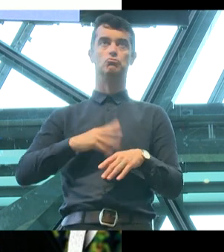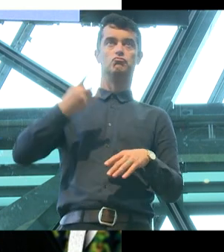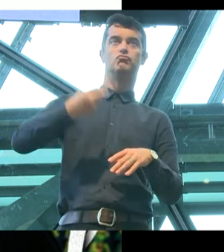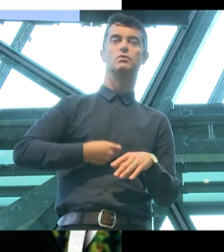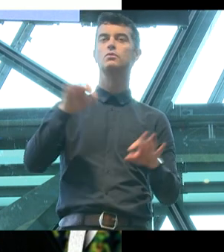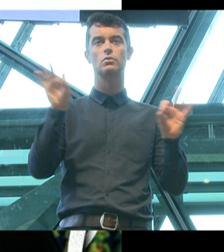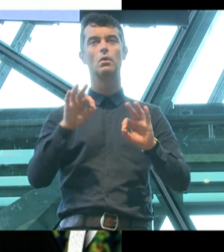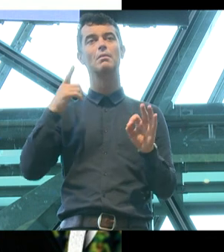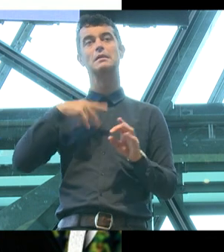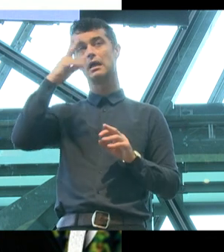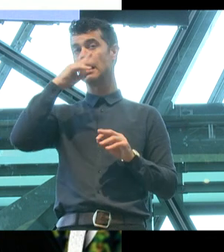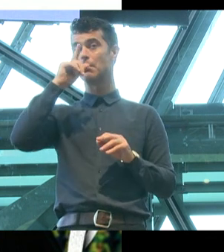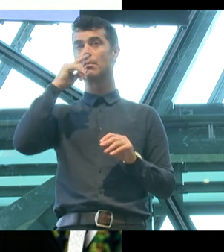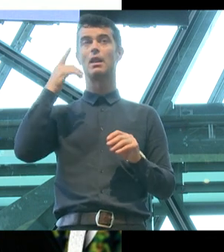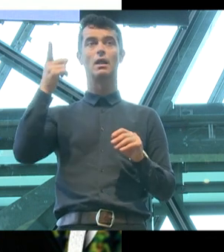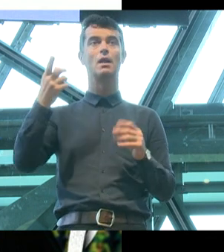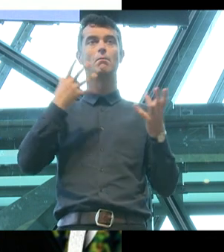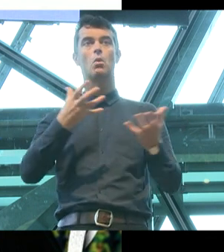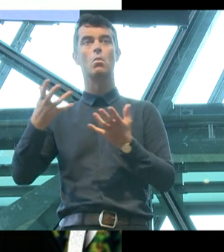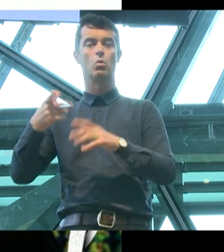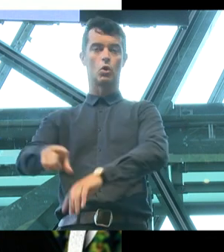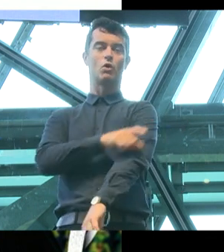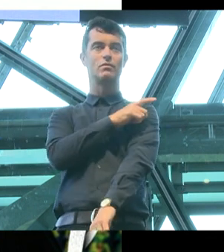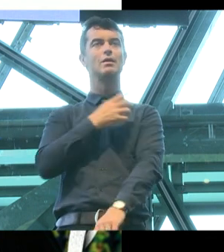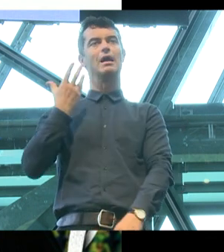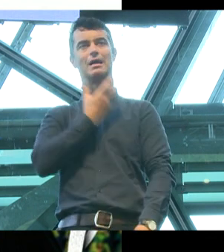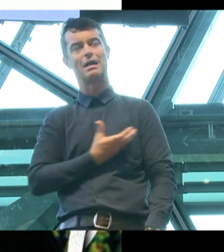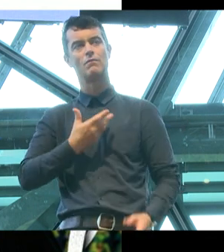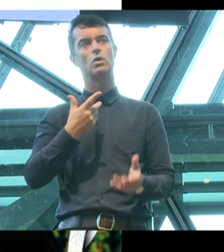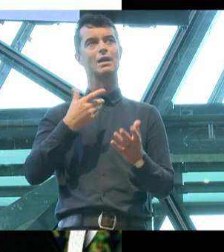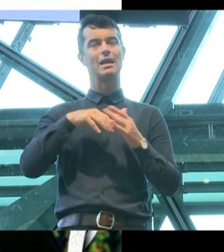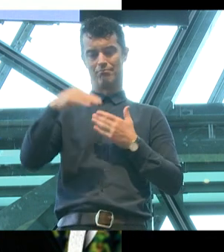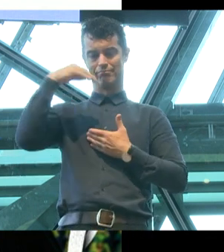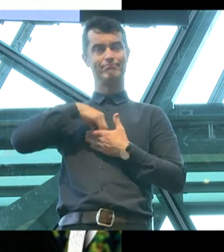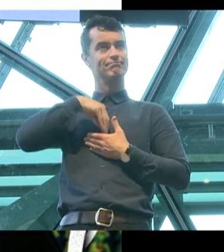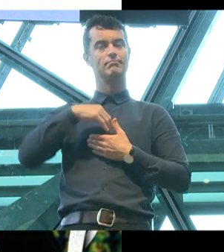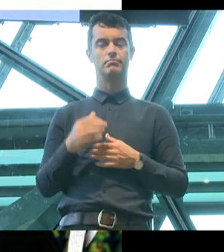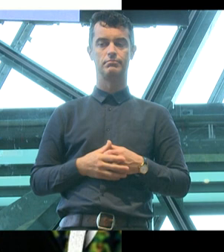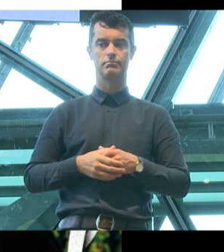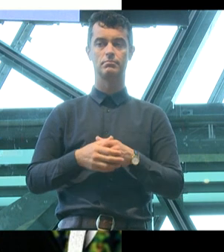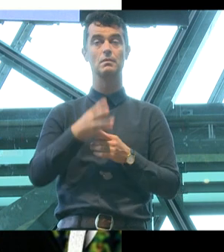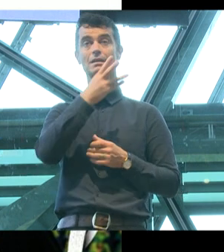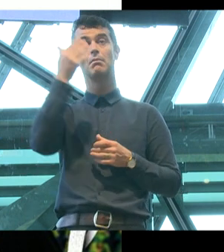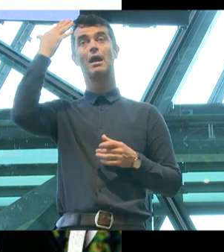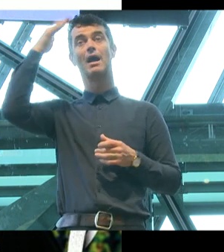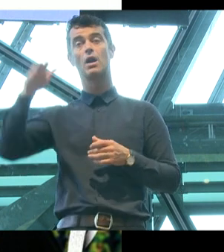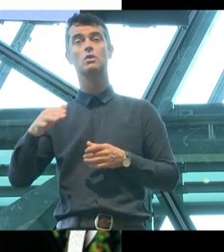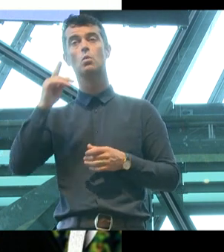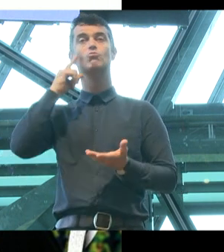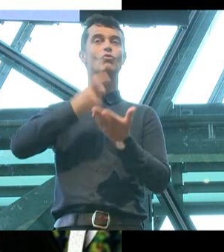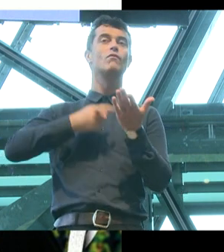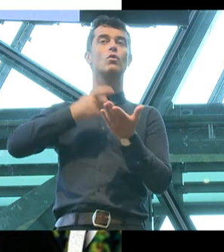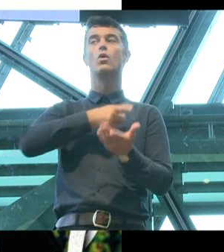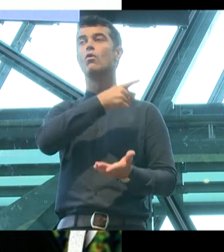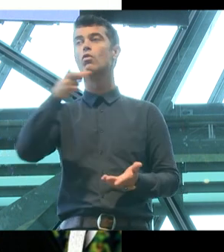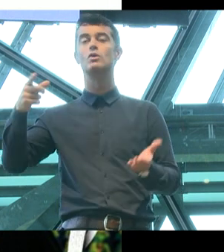but because young people are increasingly confident and comfortable in their own skin. Some adults though would prefer those